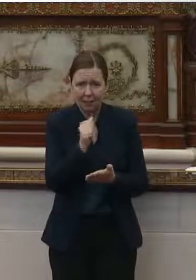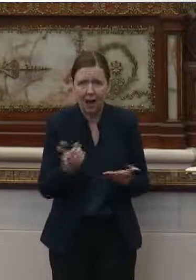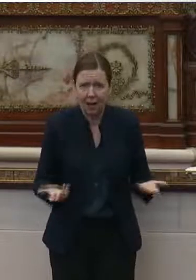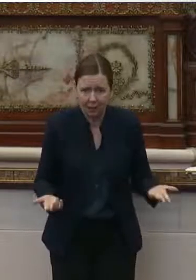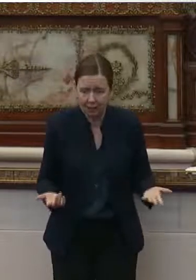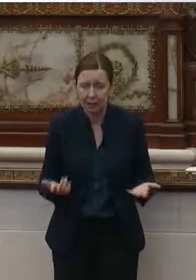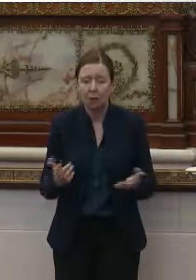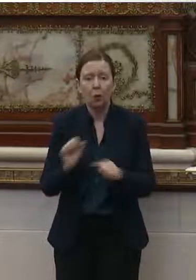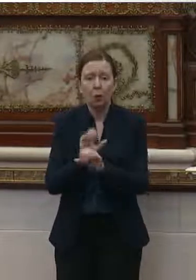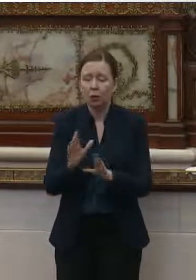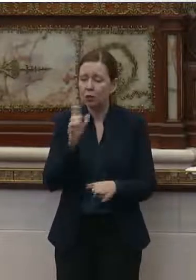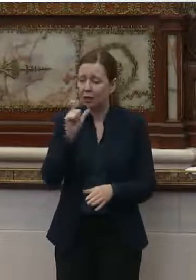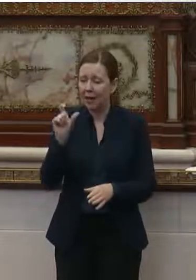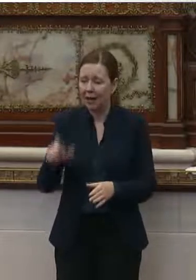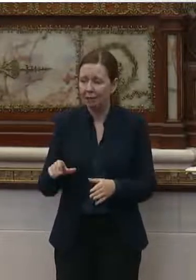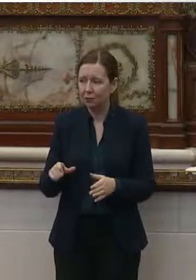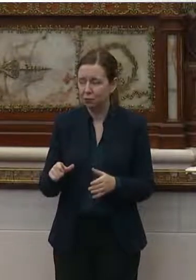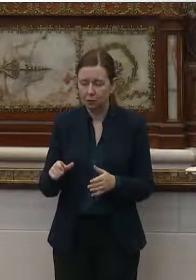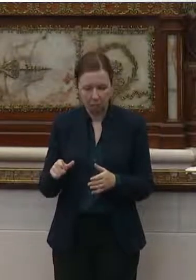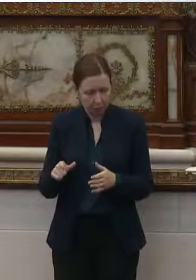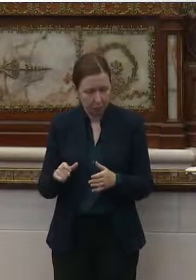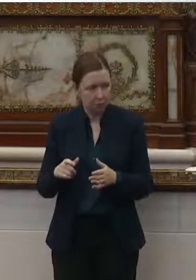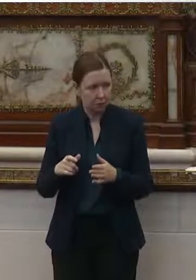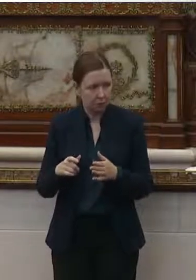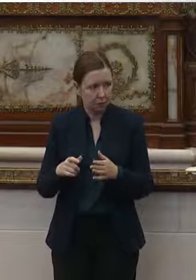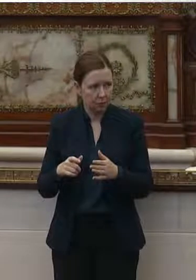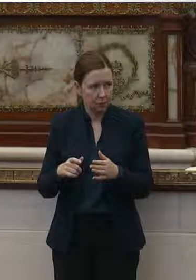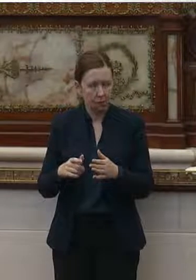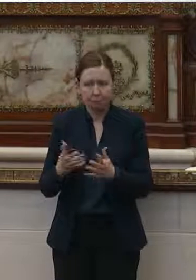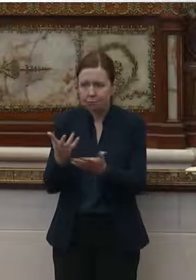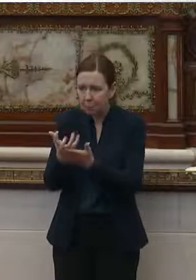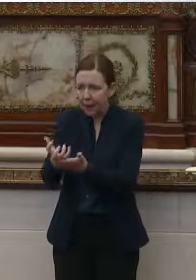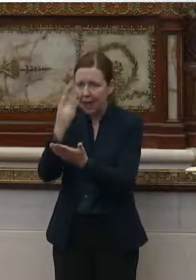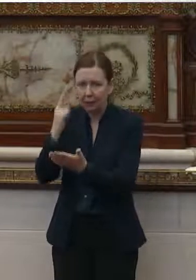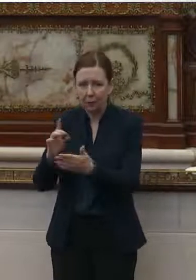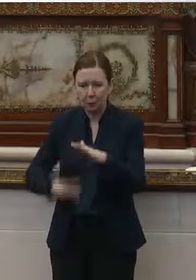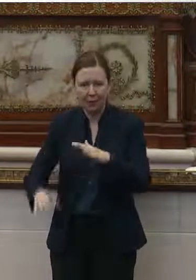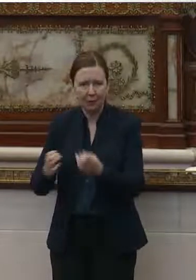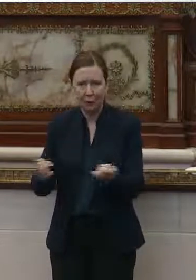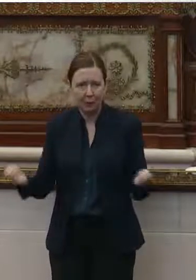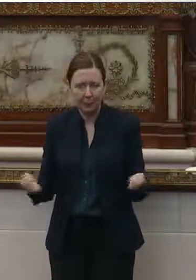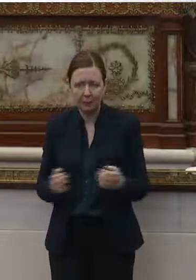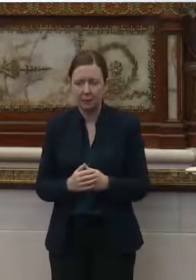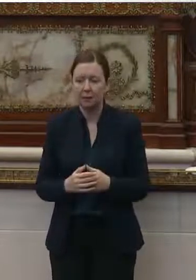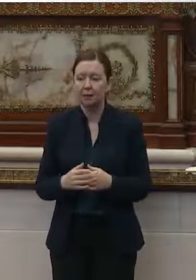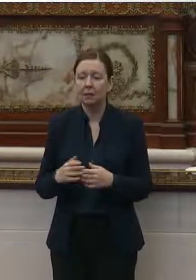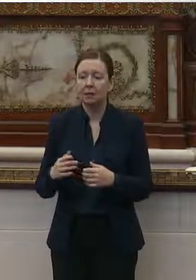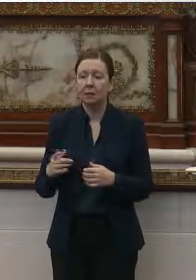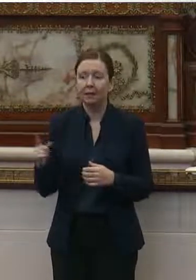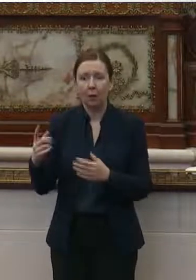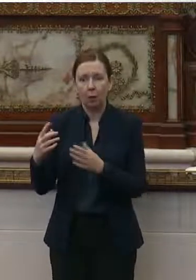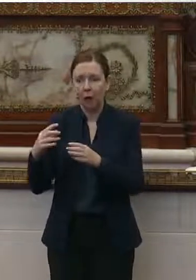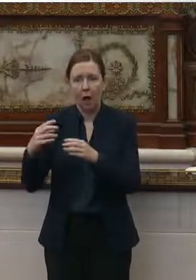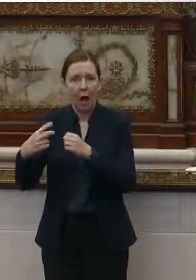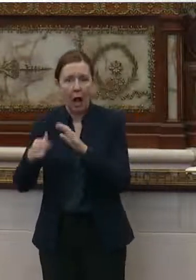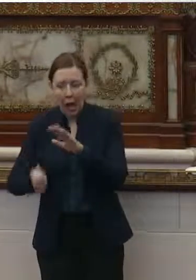not have to beg their manager for basic protective equipment. These managers in my building were hiding and hoarding PPE that they did have in